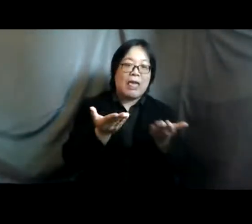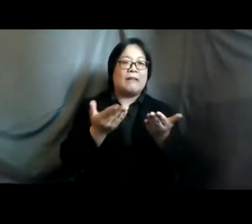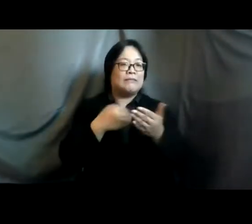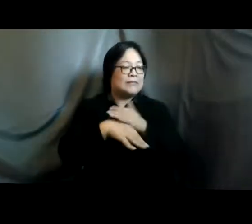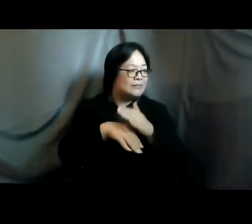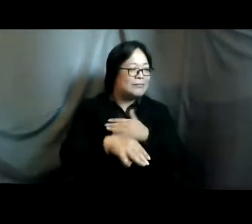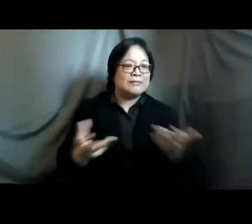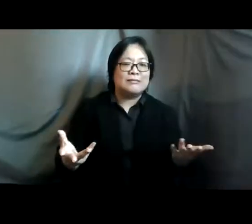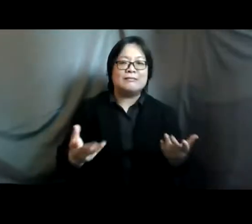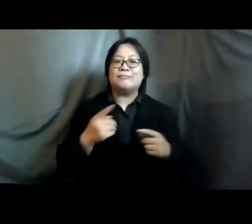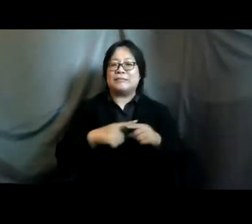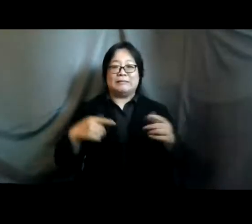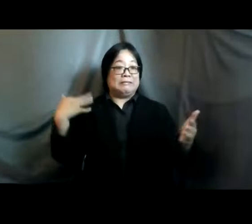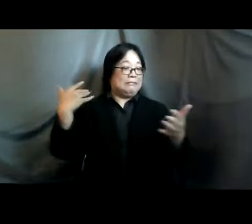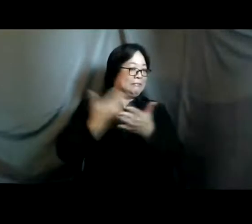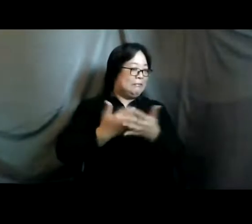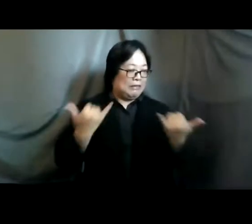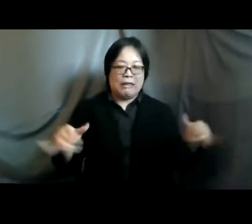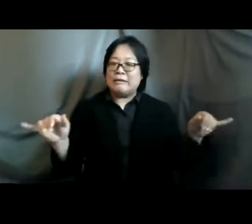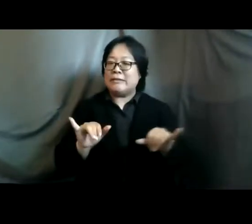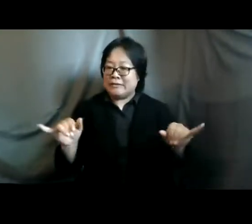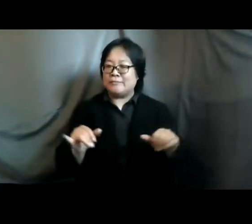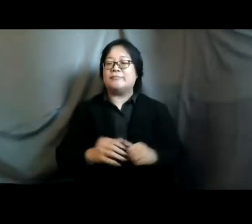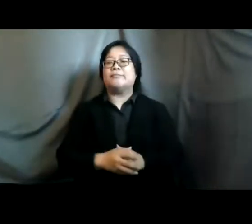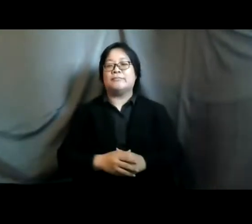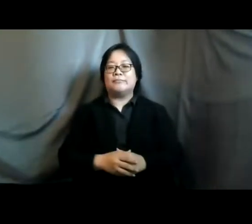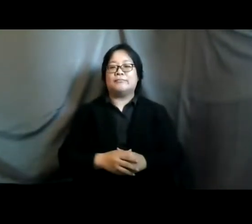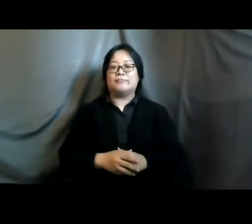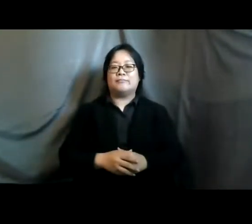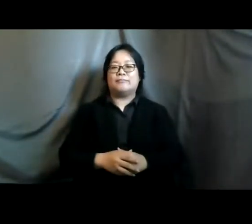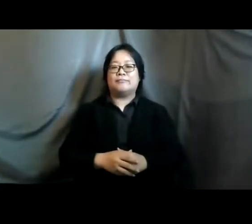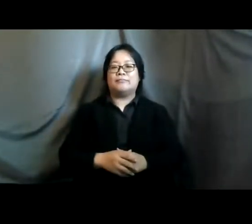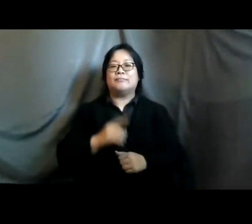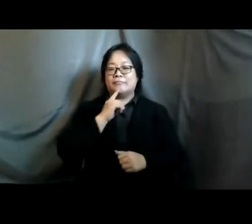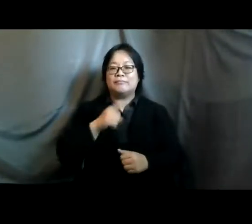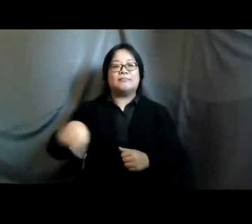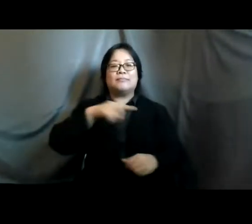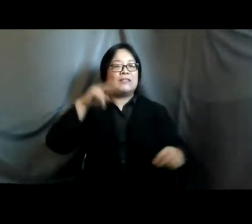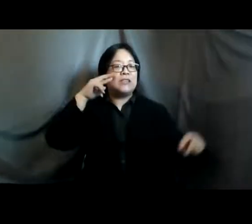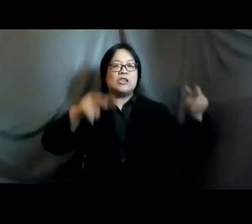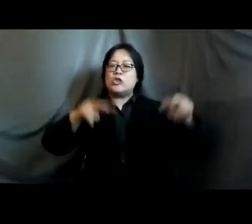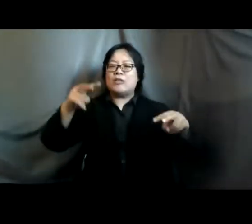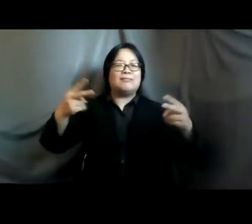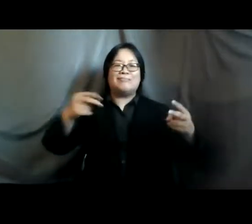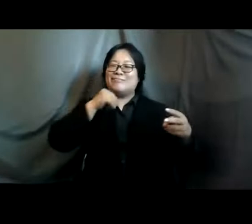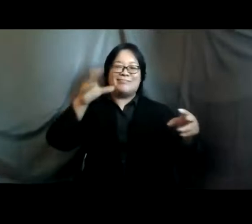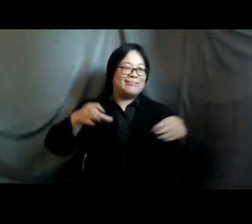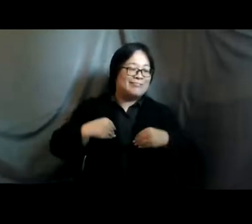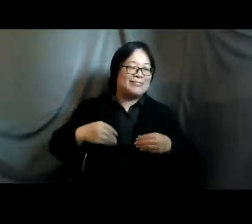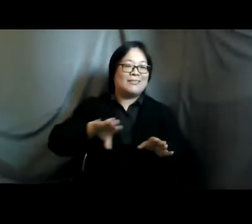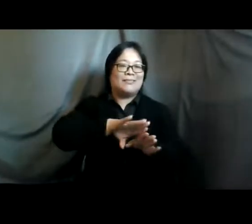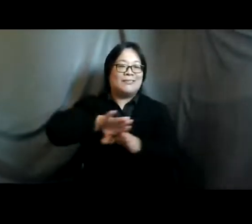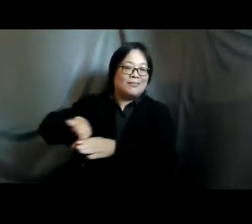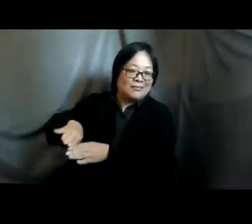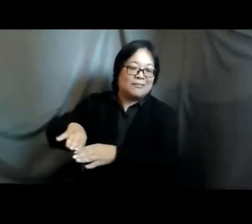still it's now and um yeah moreover their views were not addressed and they were excluded from decision